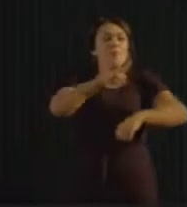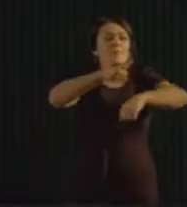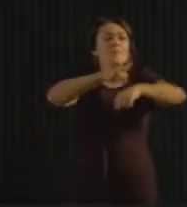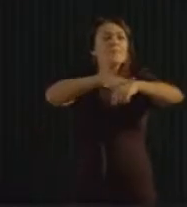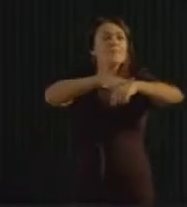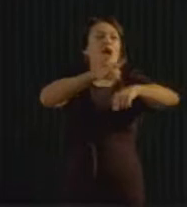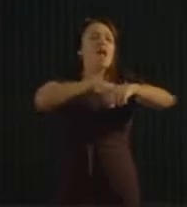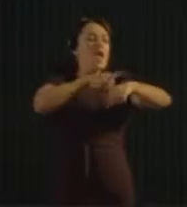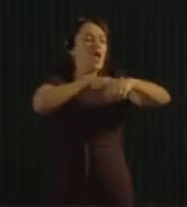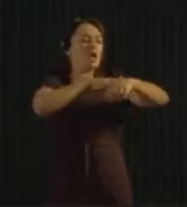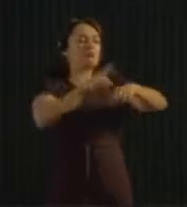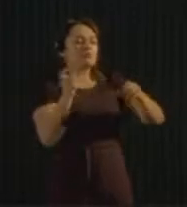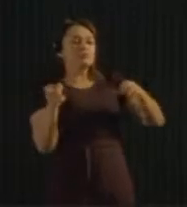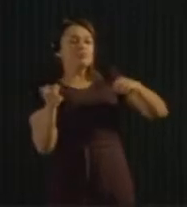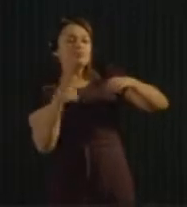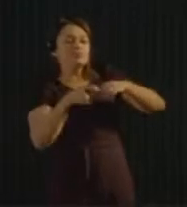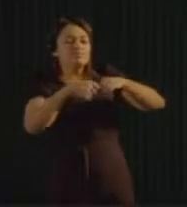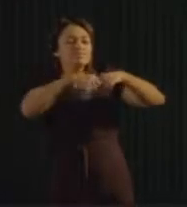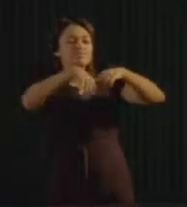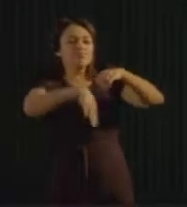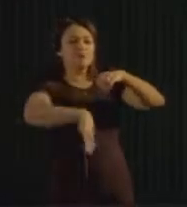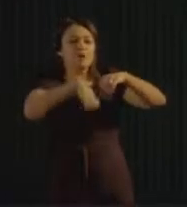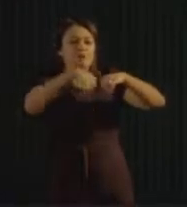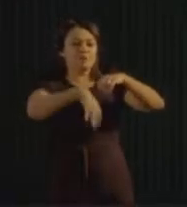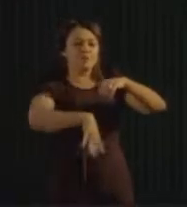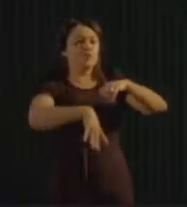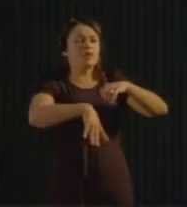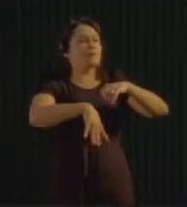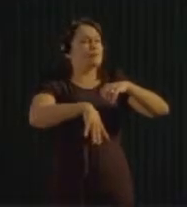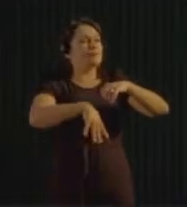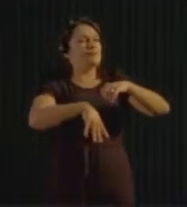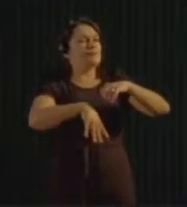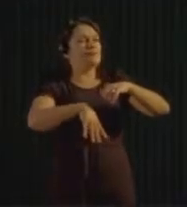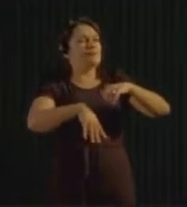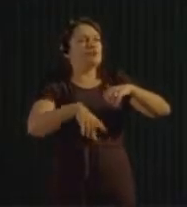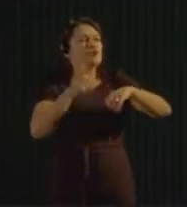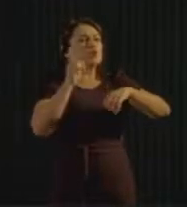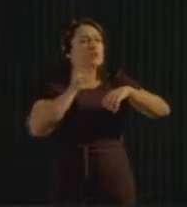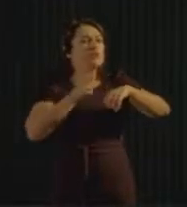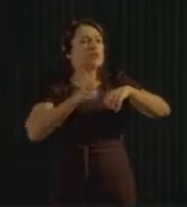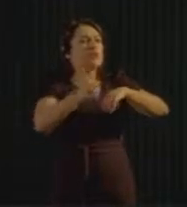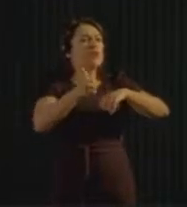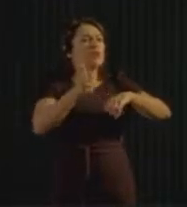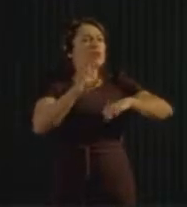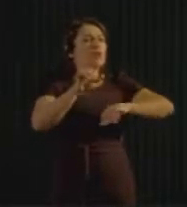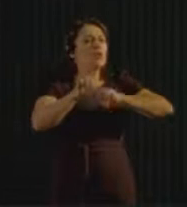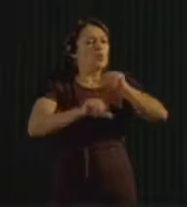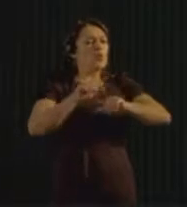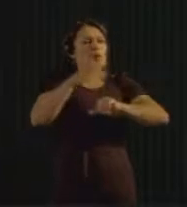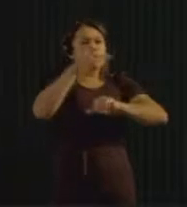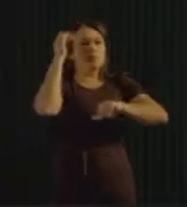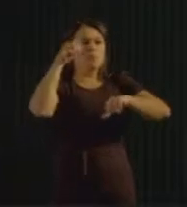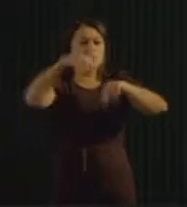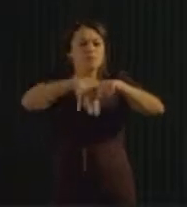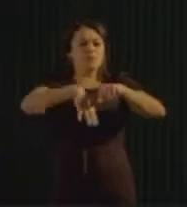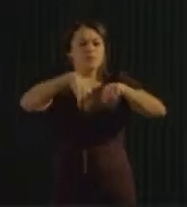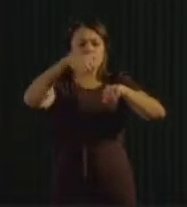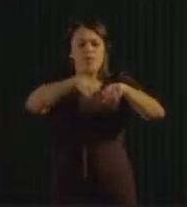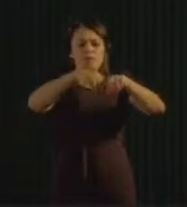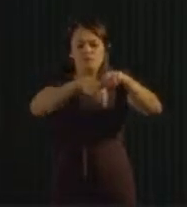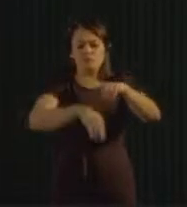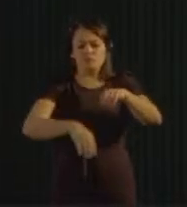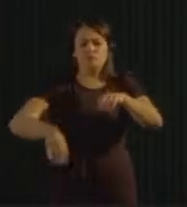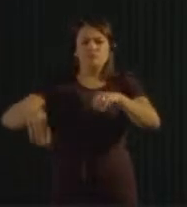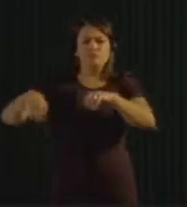flush it away and hope for somebody else to take care of your shit. We don't care very much about it. If we are hoping for the best, but